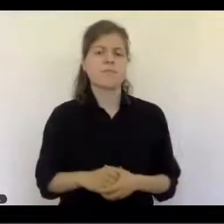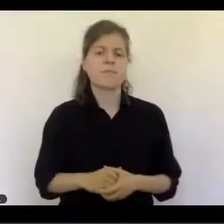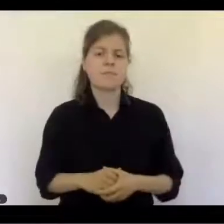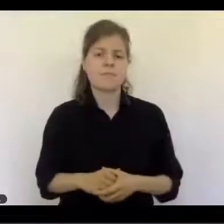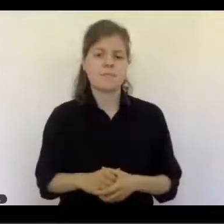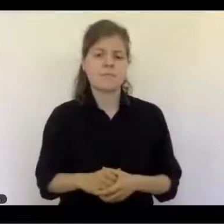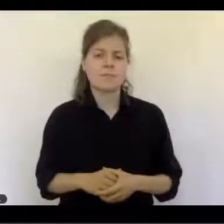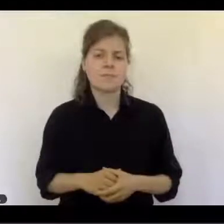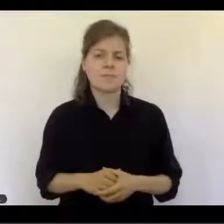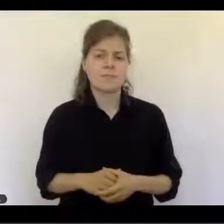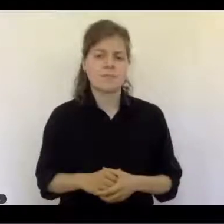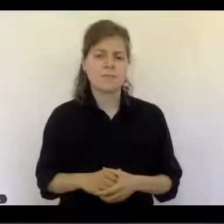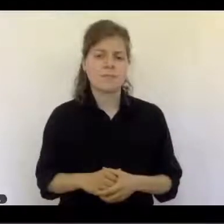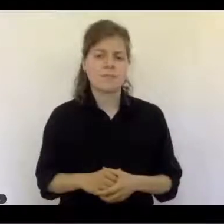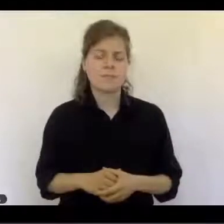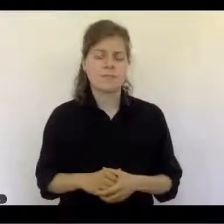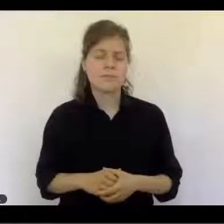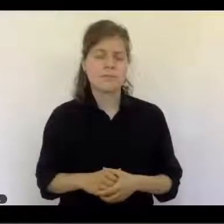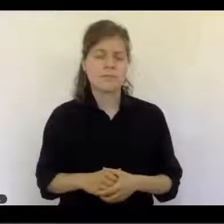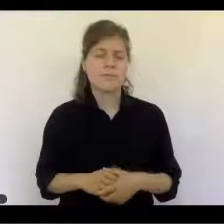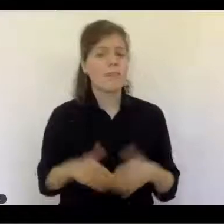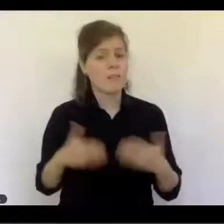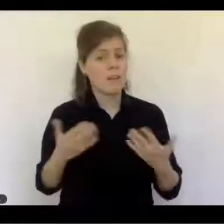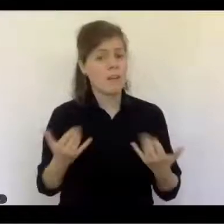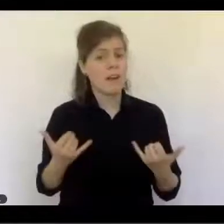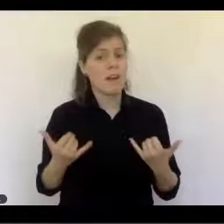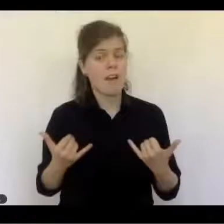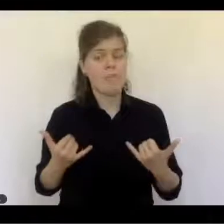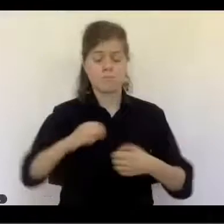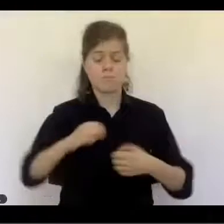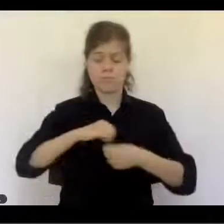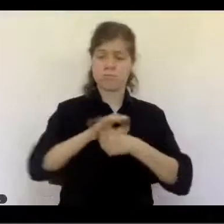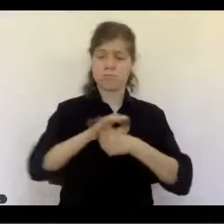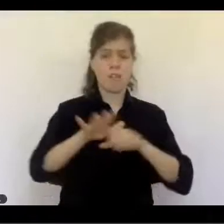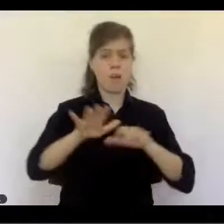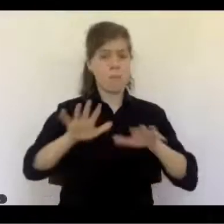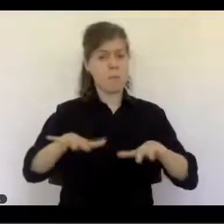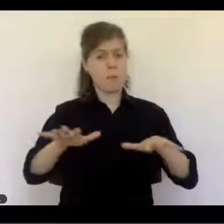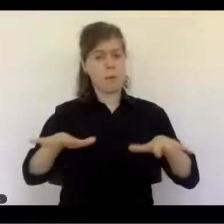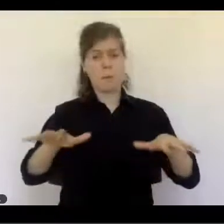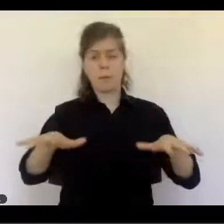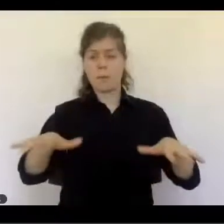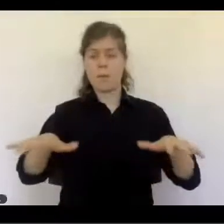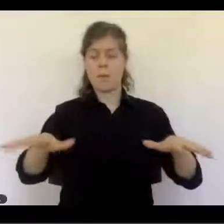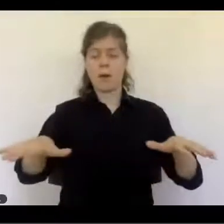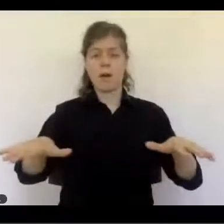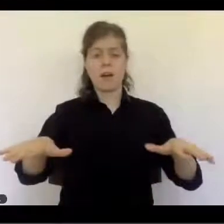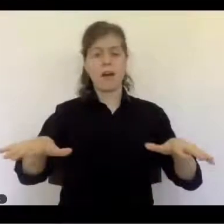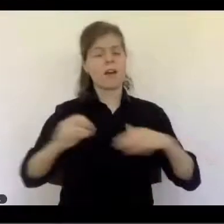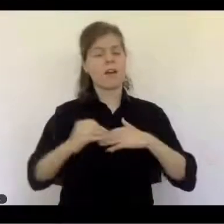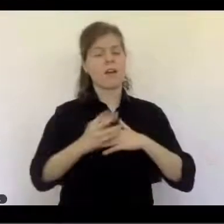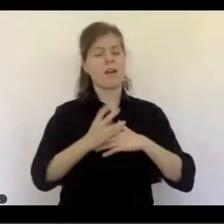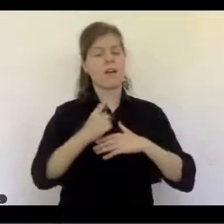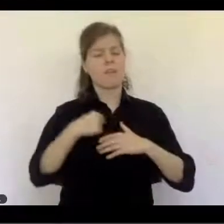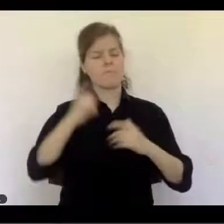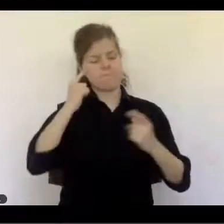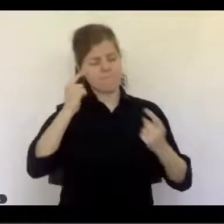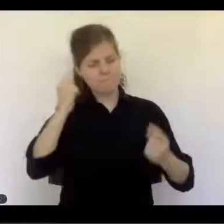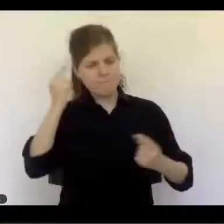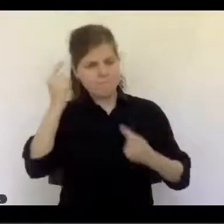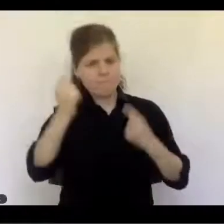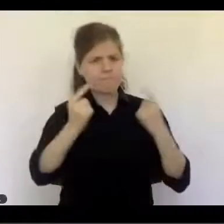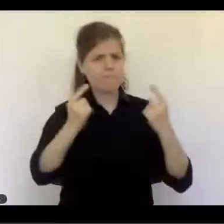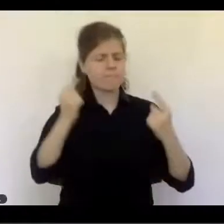pandemic has given me an opportunity to reflect on